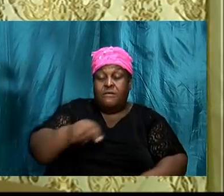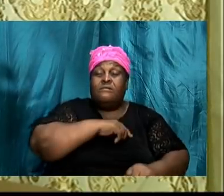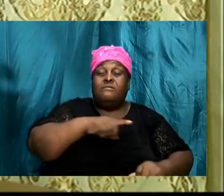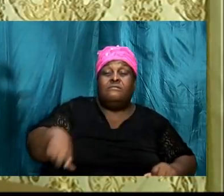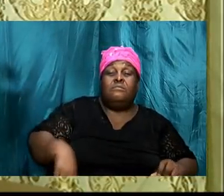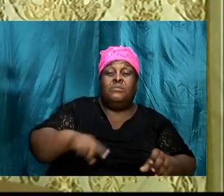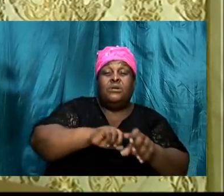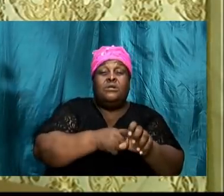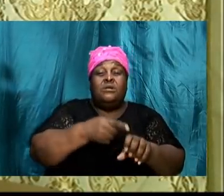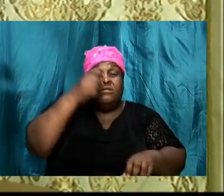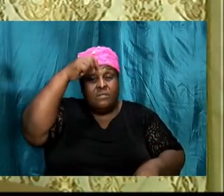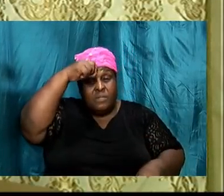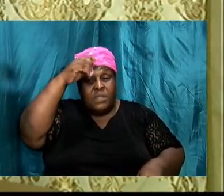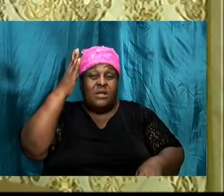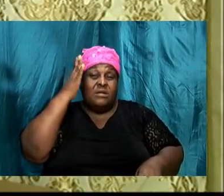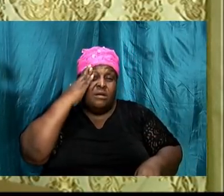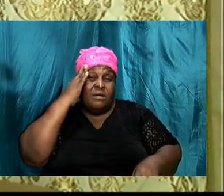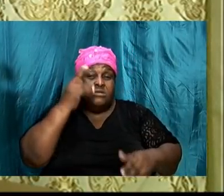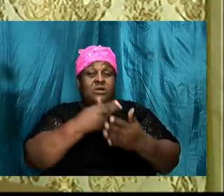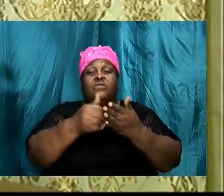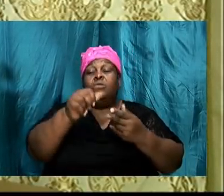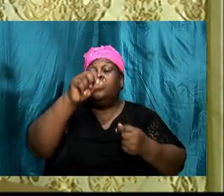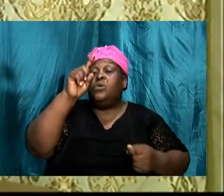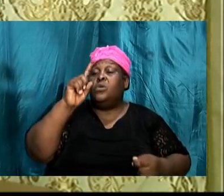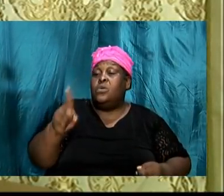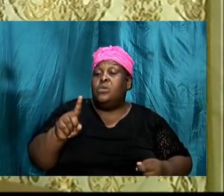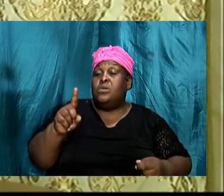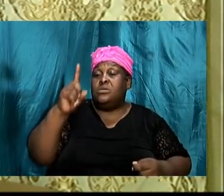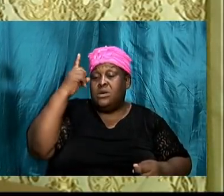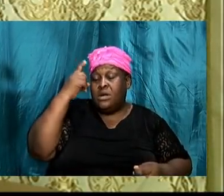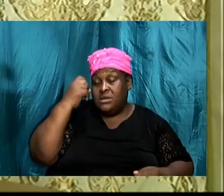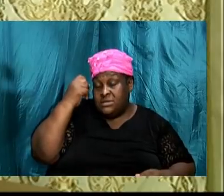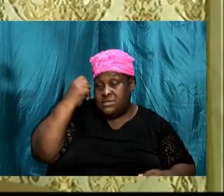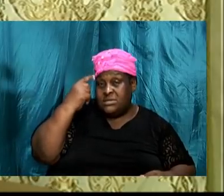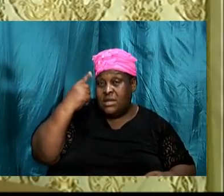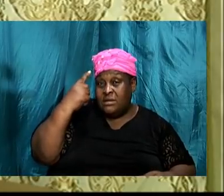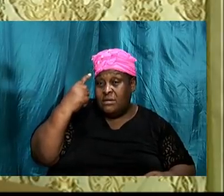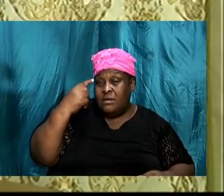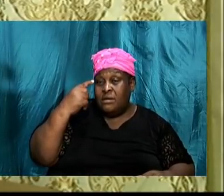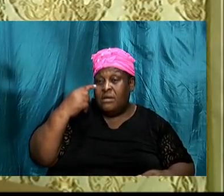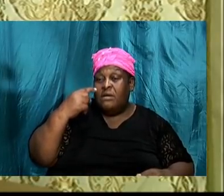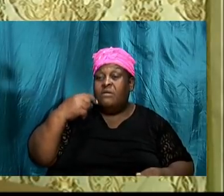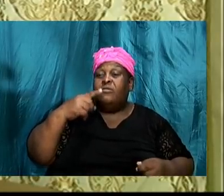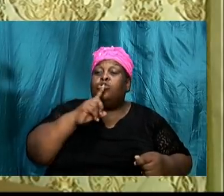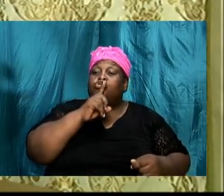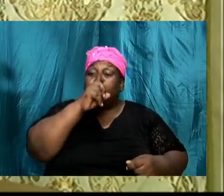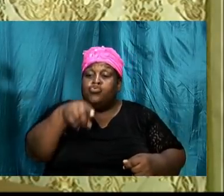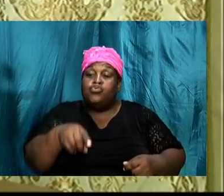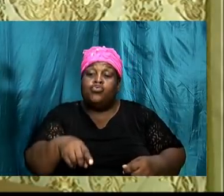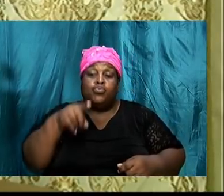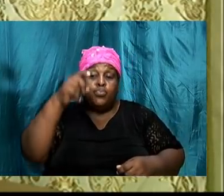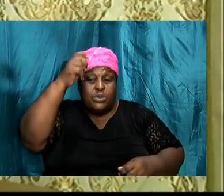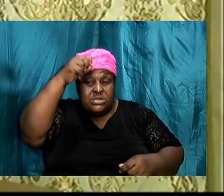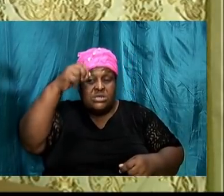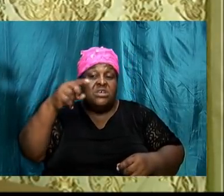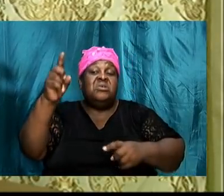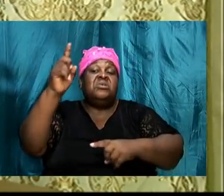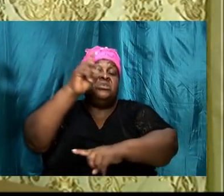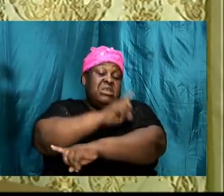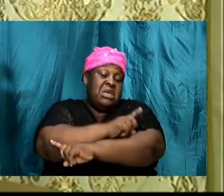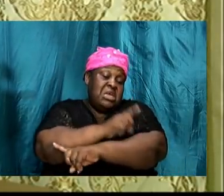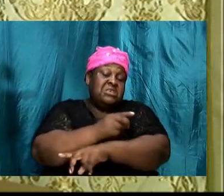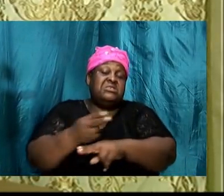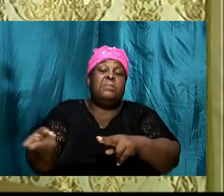and the knowledge of the Holy One is understanding. For through wisdom, your days will be